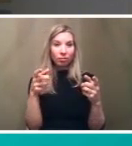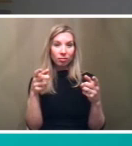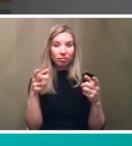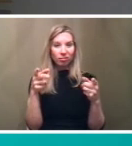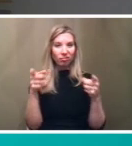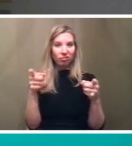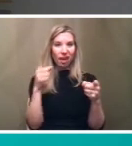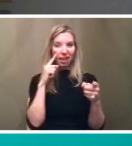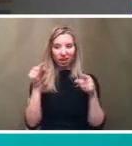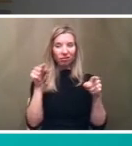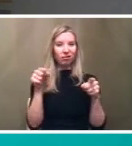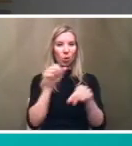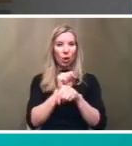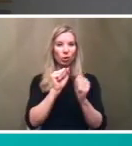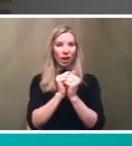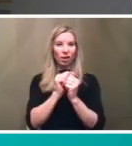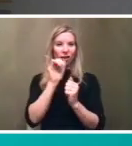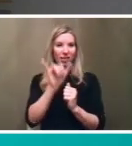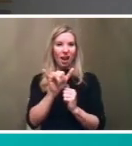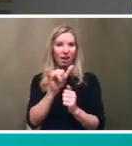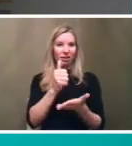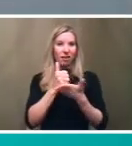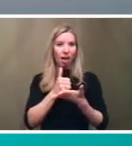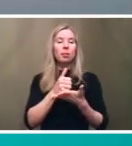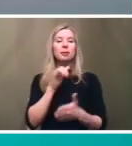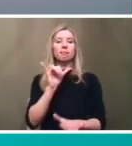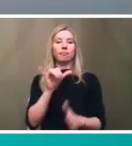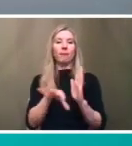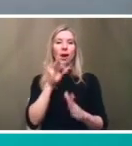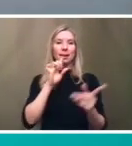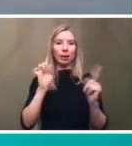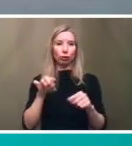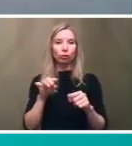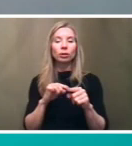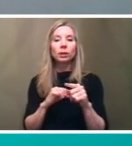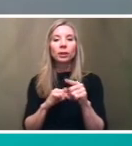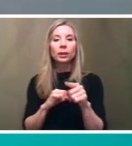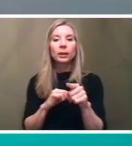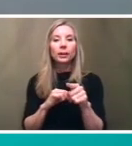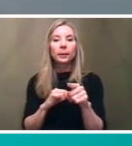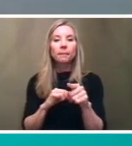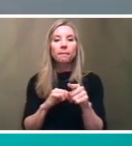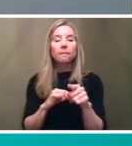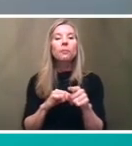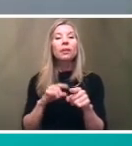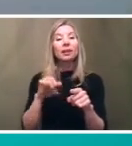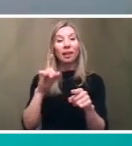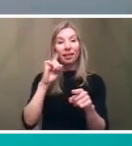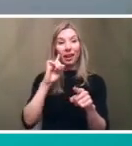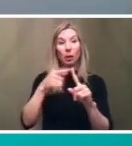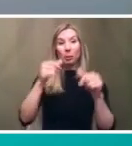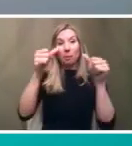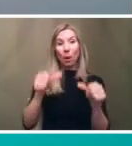pieces working together is really where we find the answers yeah thank you i think when we post the the root profiles i think